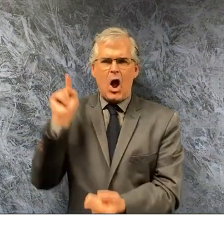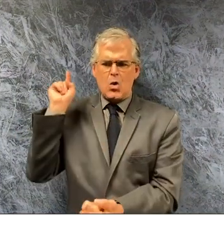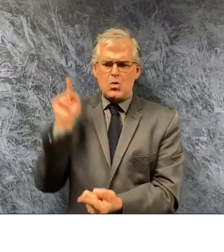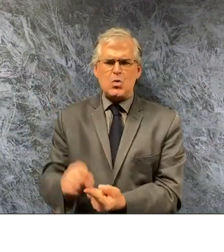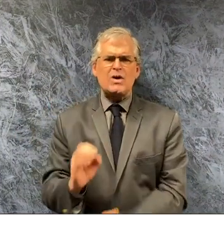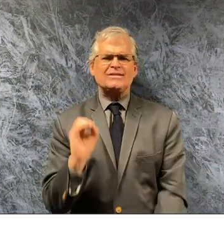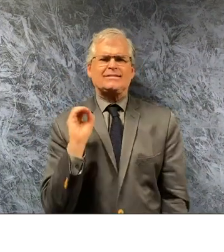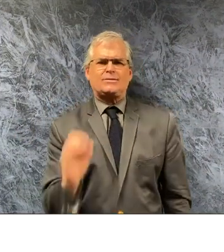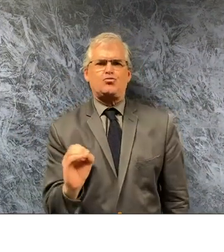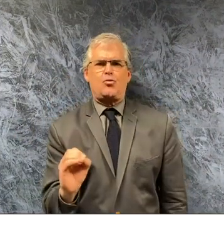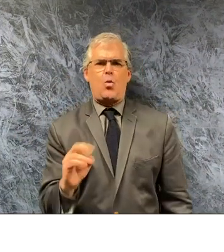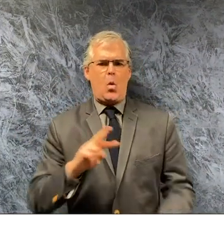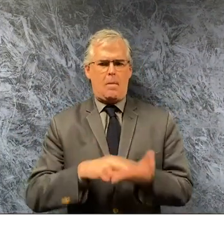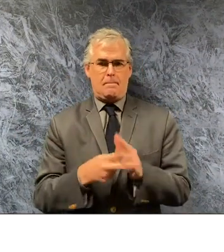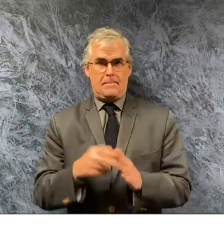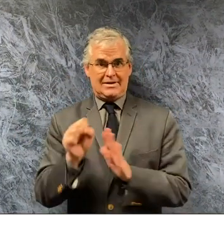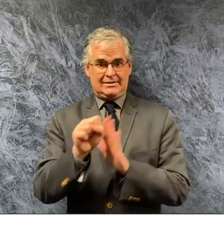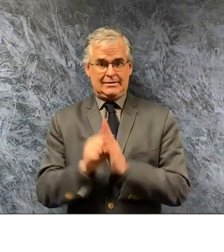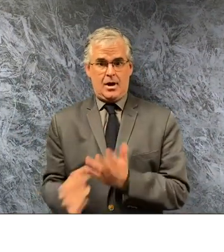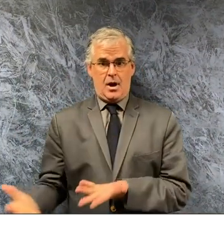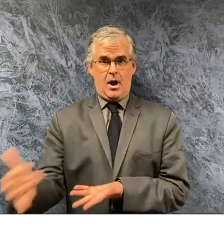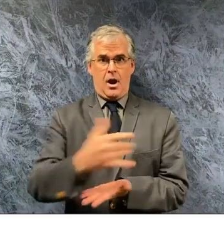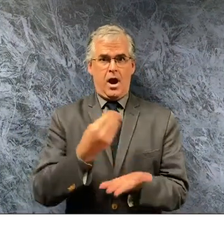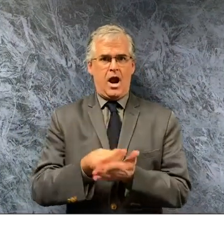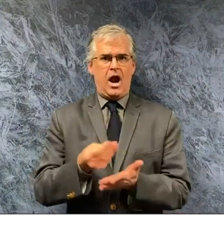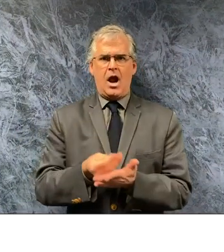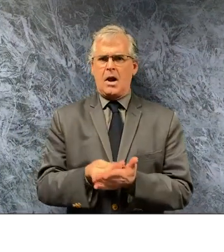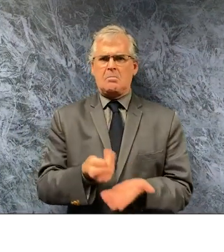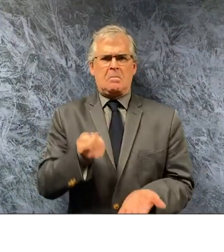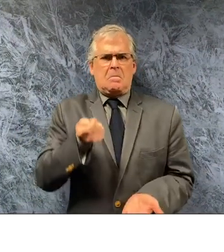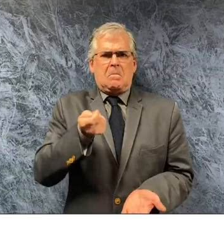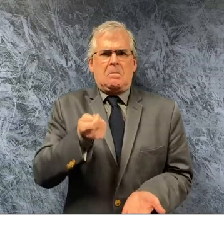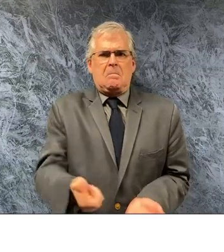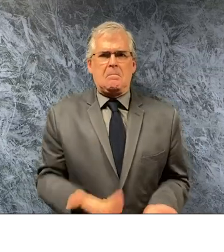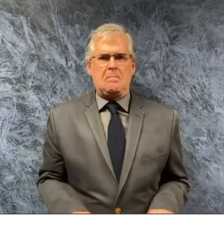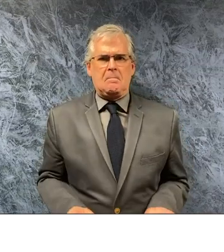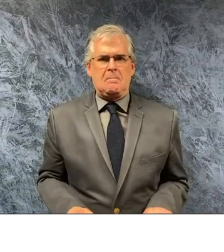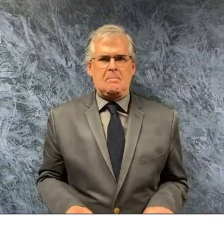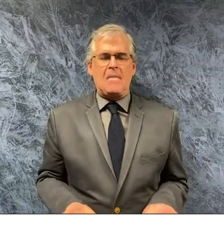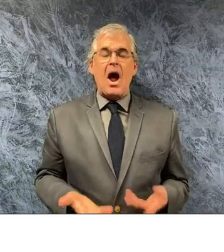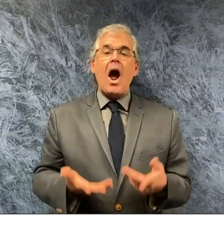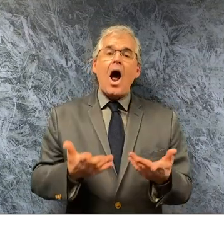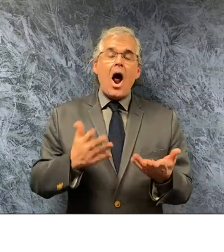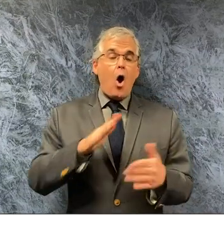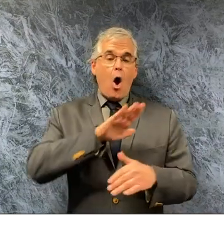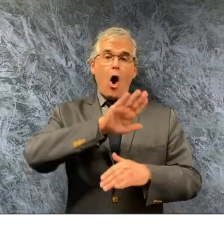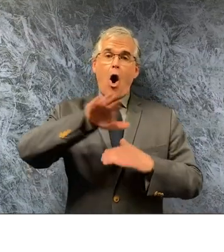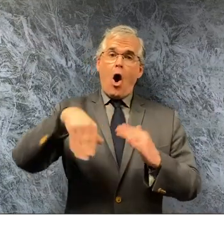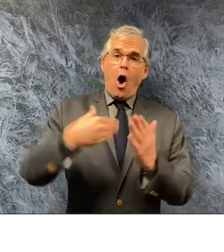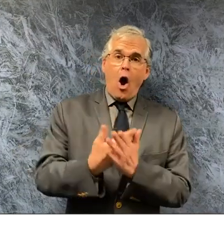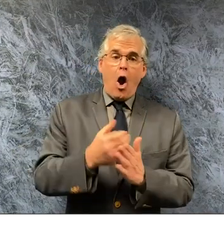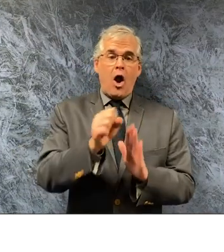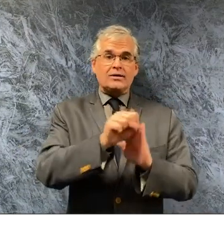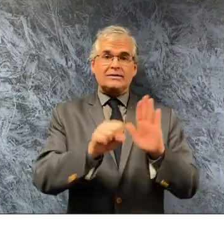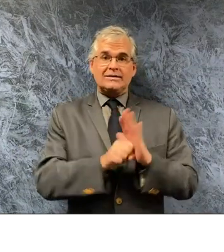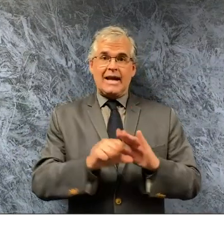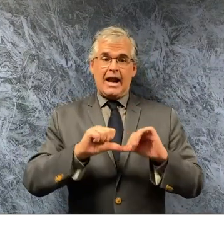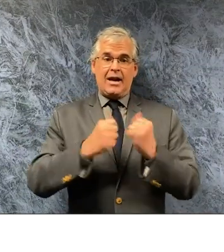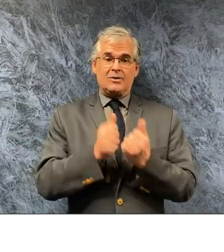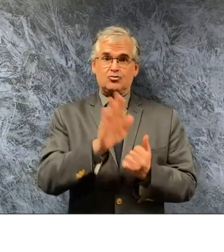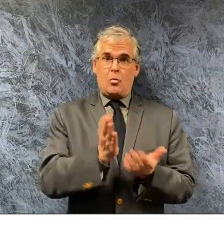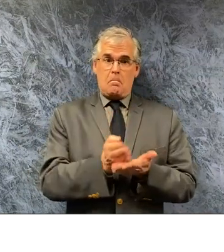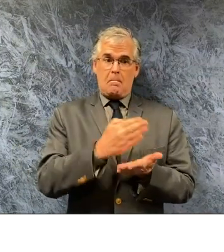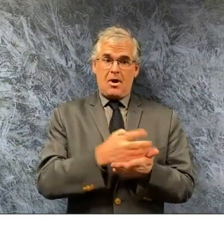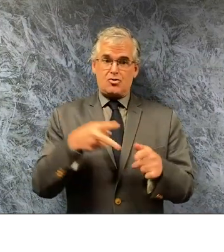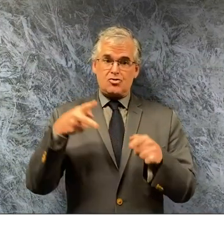it's going to wrap up very very slowly they're not going to be across the board cuts but i don't know if anyone will be saved from any type of a cut